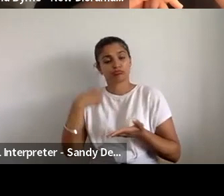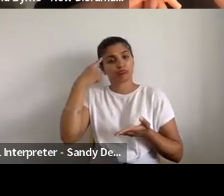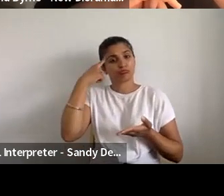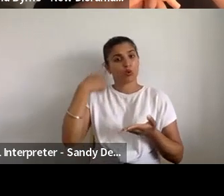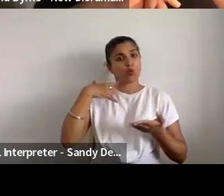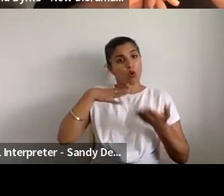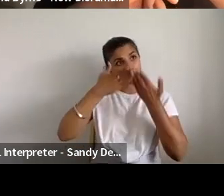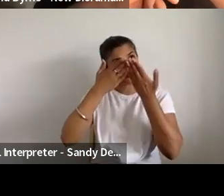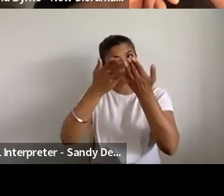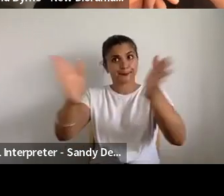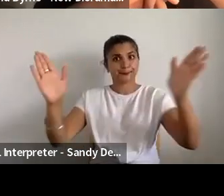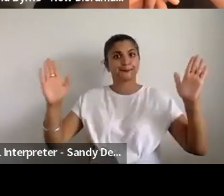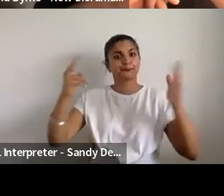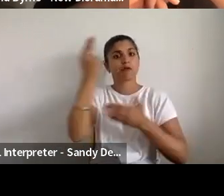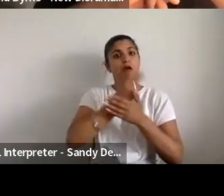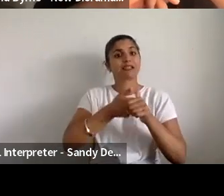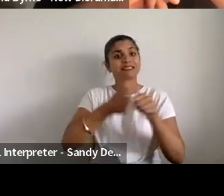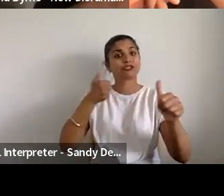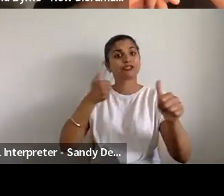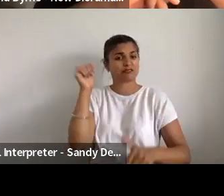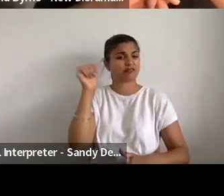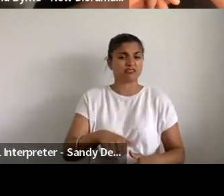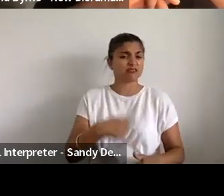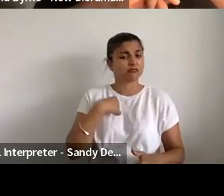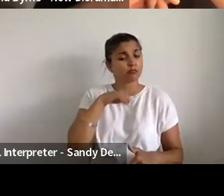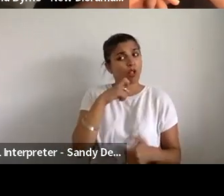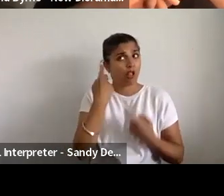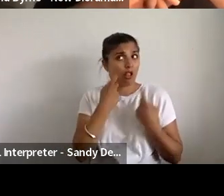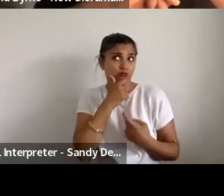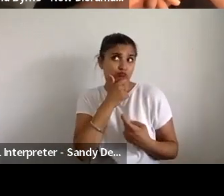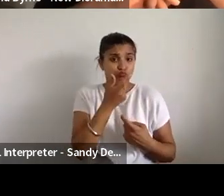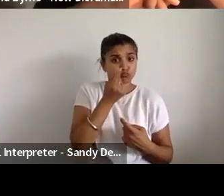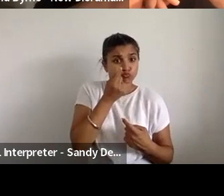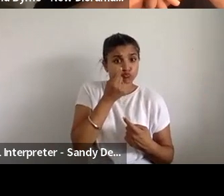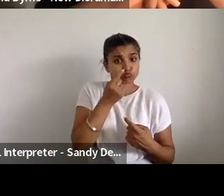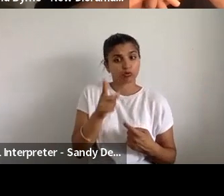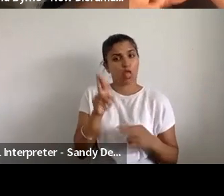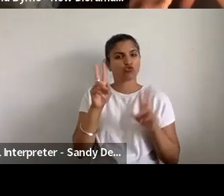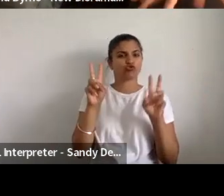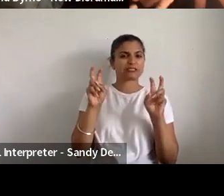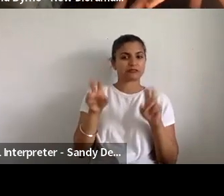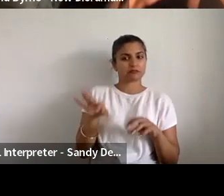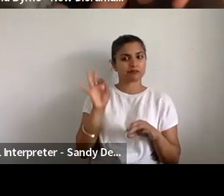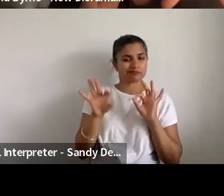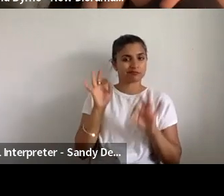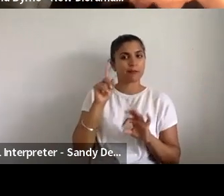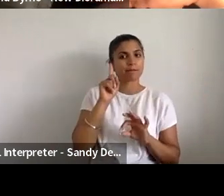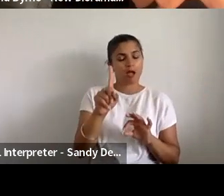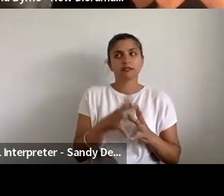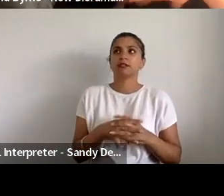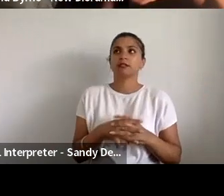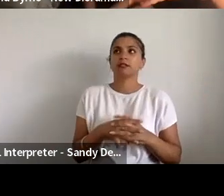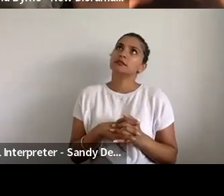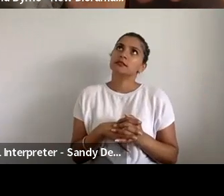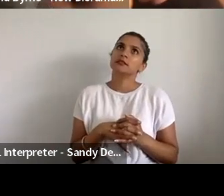entire sector. I think, yeah, we would absolutely consider consider looking a lottery. But I think the emotion and the sort of